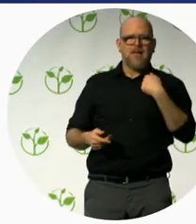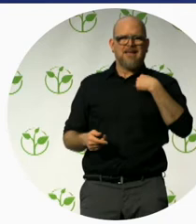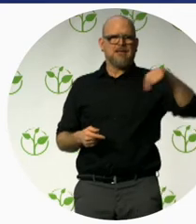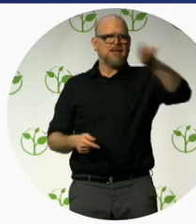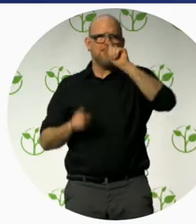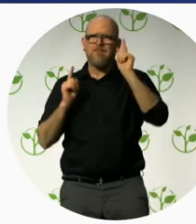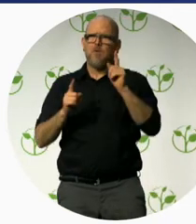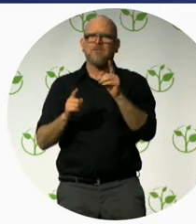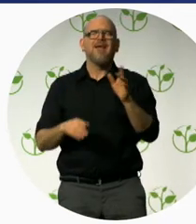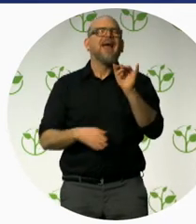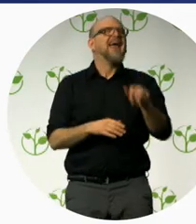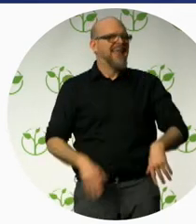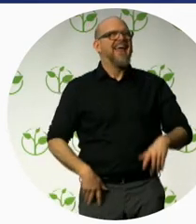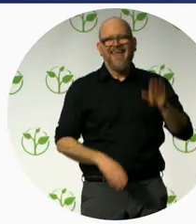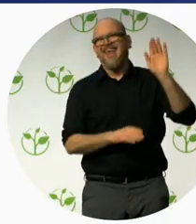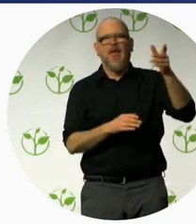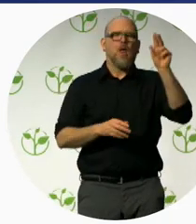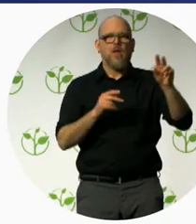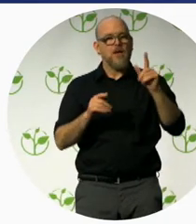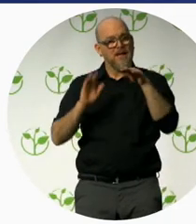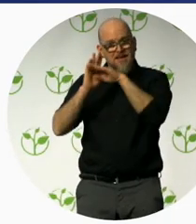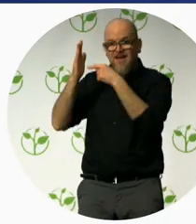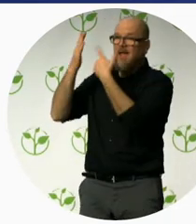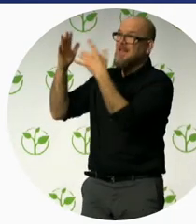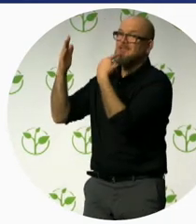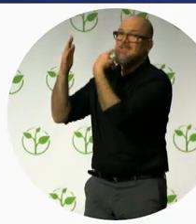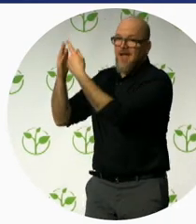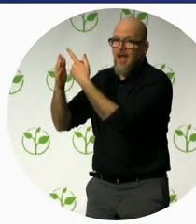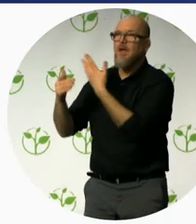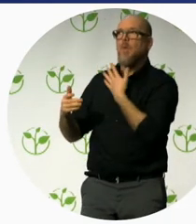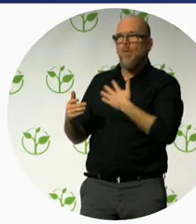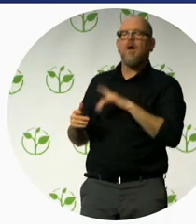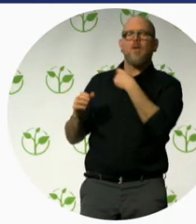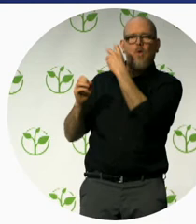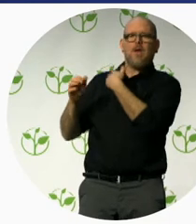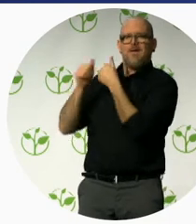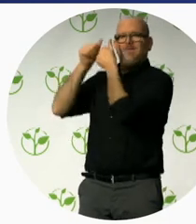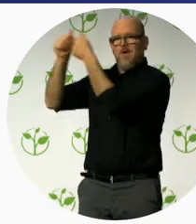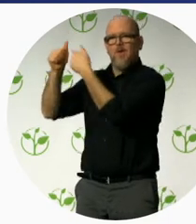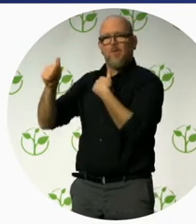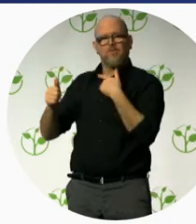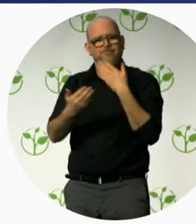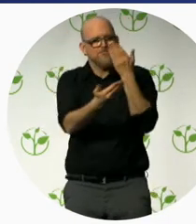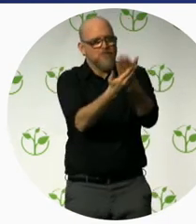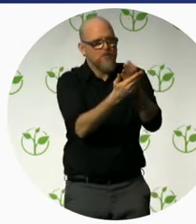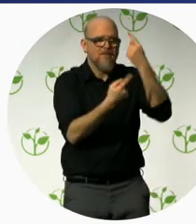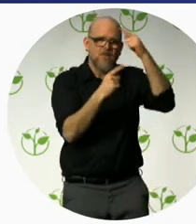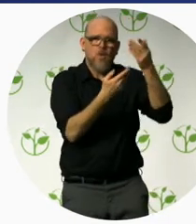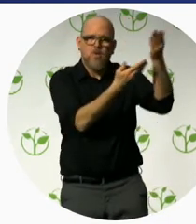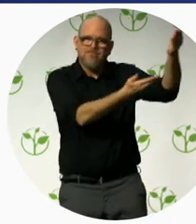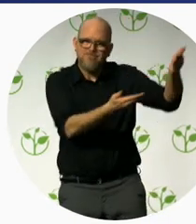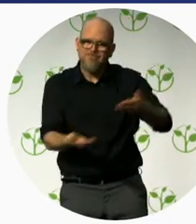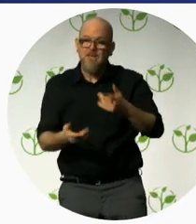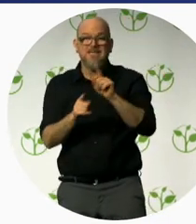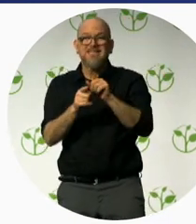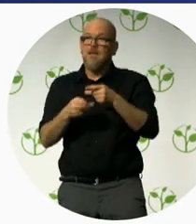person with disability have access to the physical environment and transportation among the things visiting in a